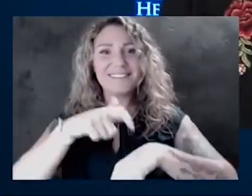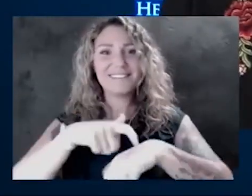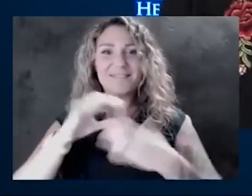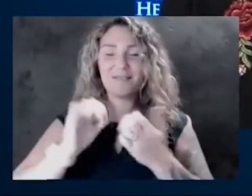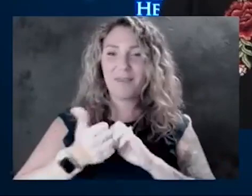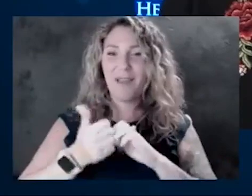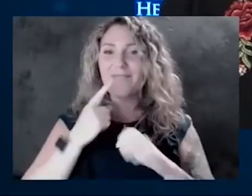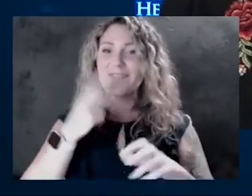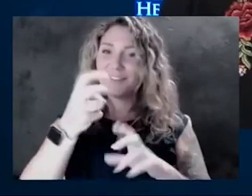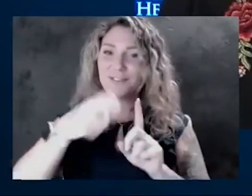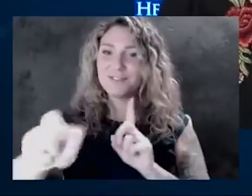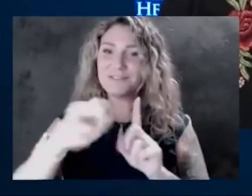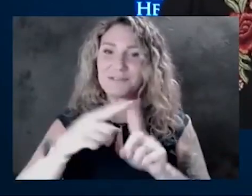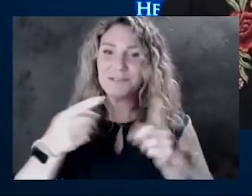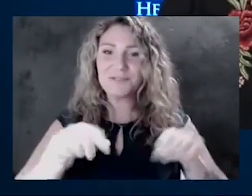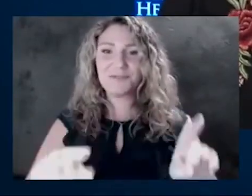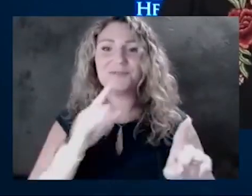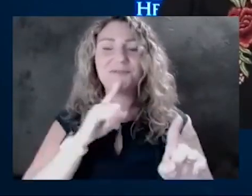especially during a pandemic?